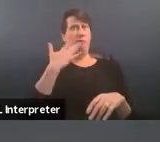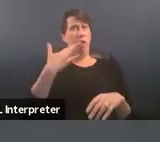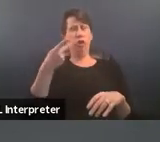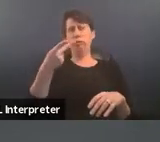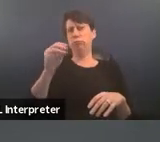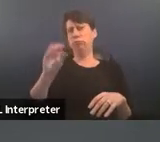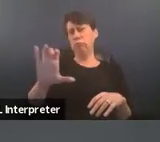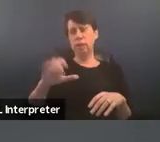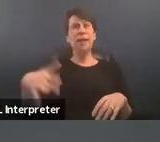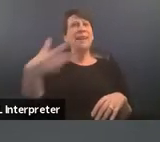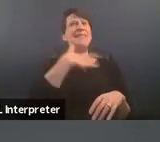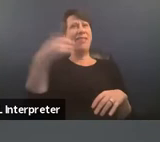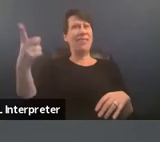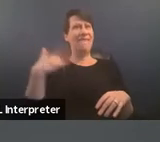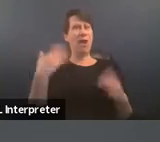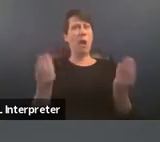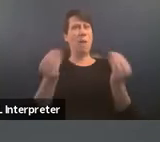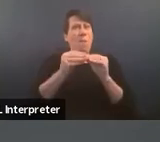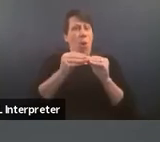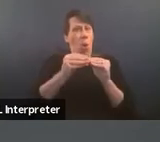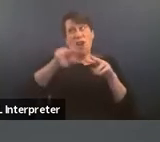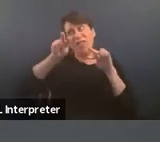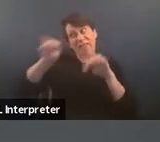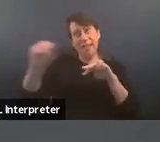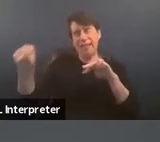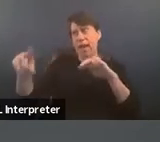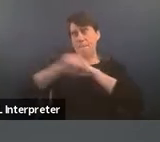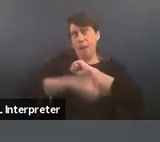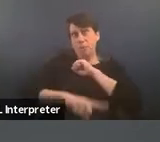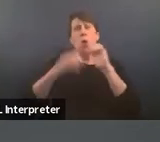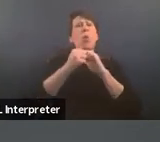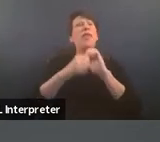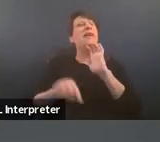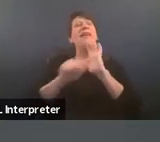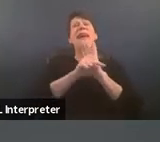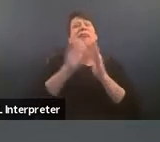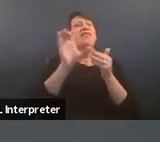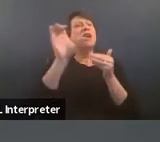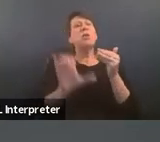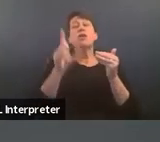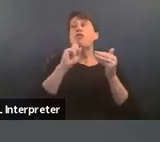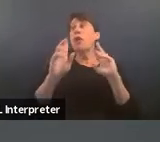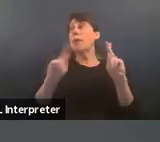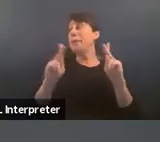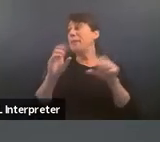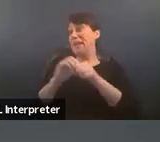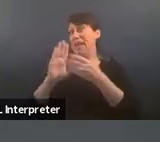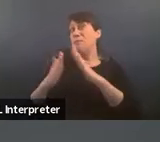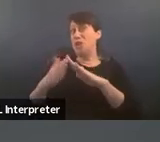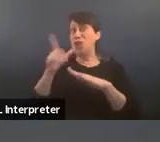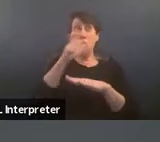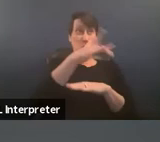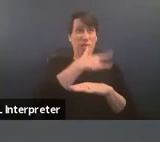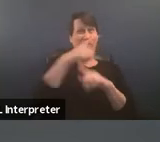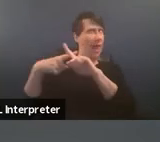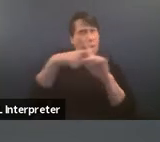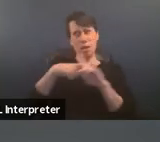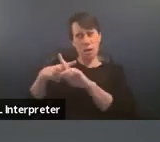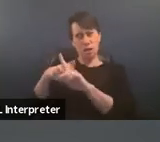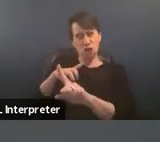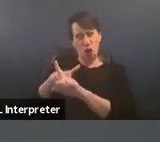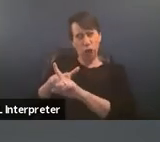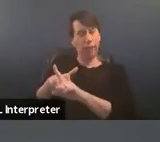of heightened surveillance and punishment with negative consequences for the people and communities who are targeted this